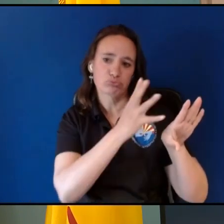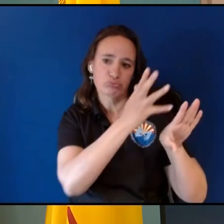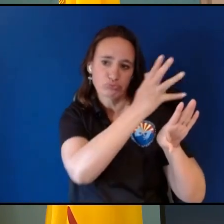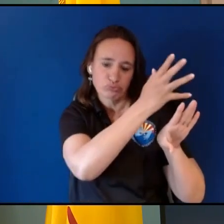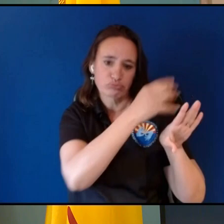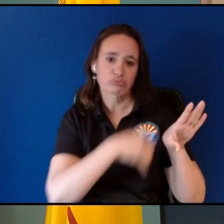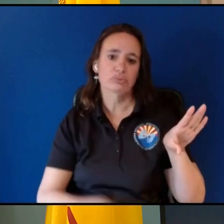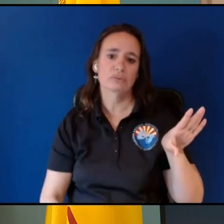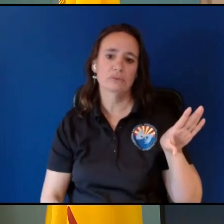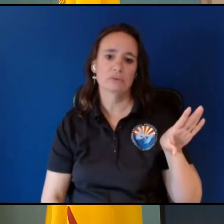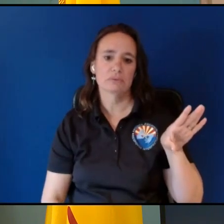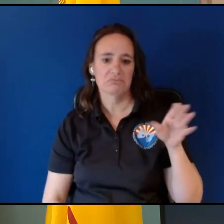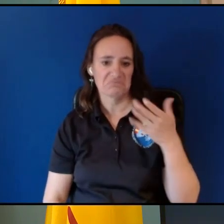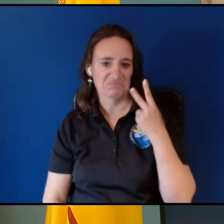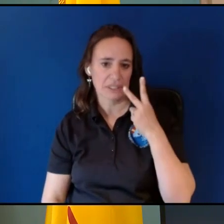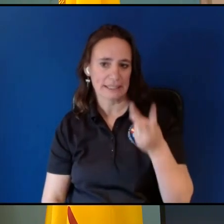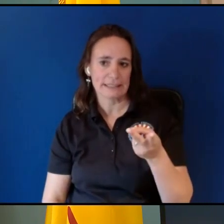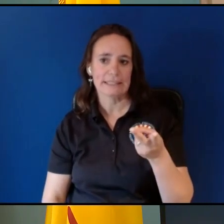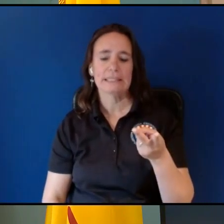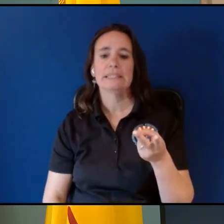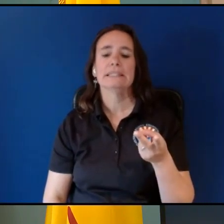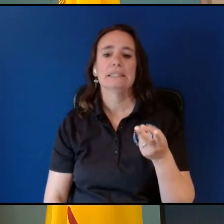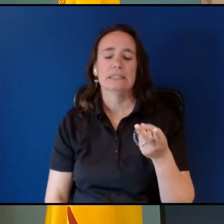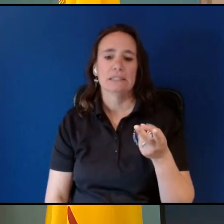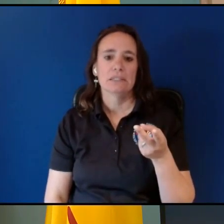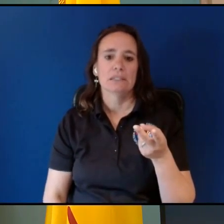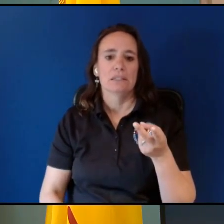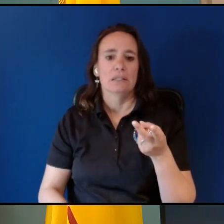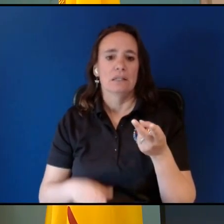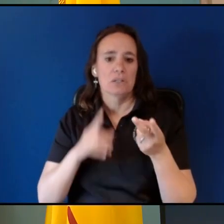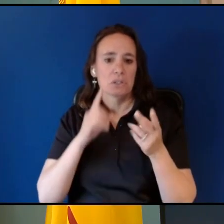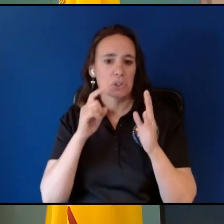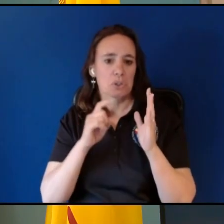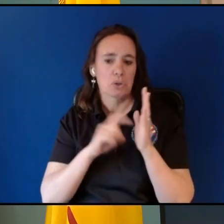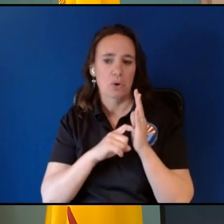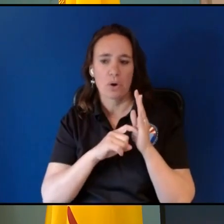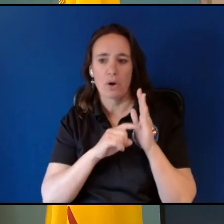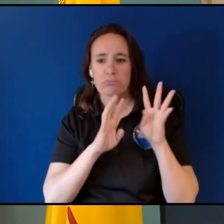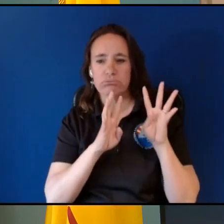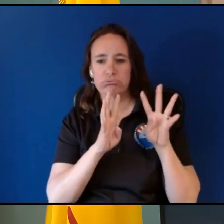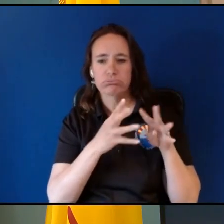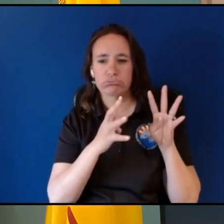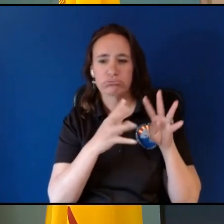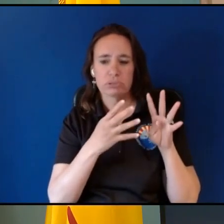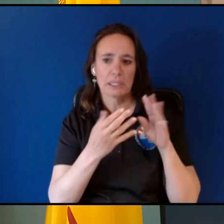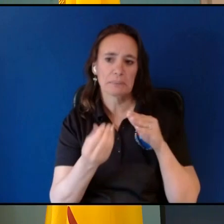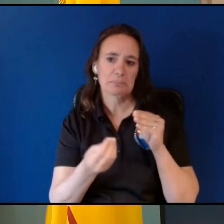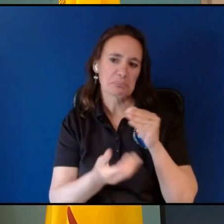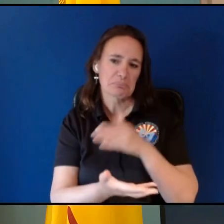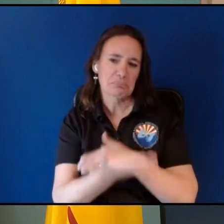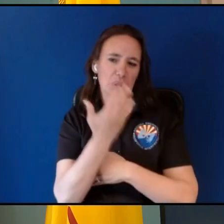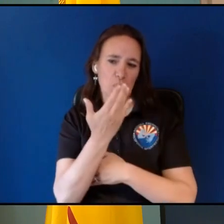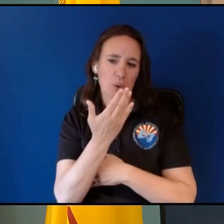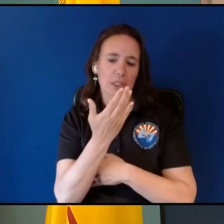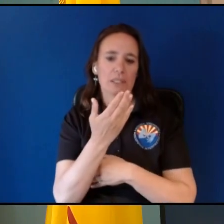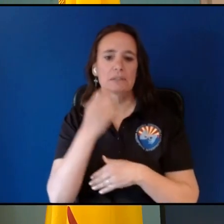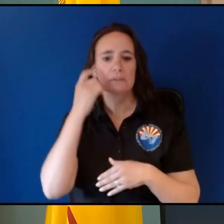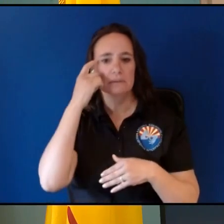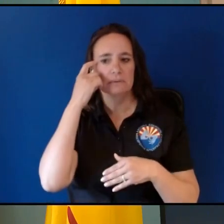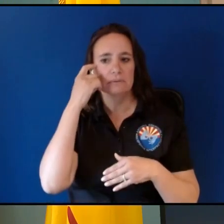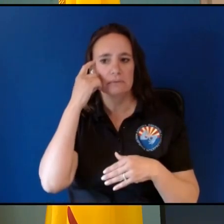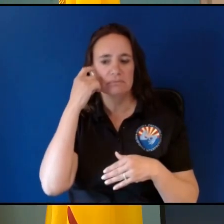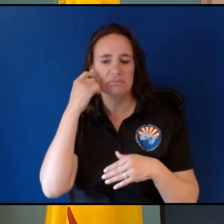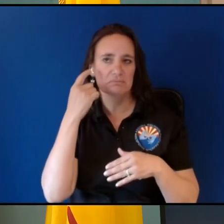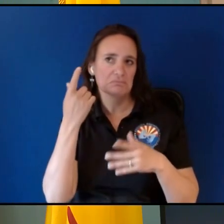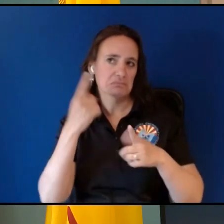and what we typically see is development of these winds sometime during the morning hours the exact time kind of depends